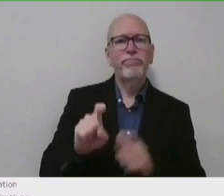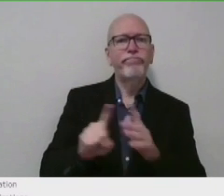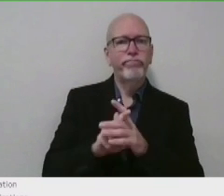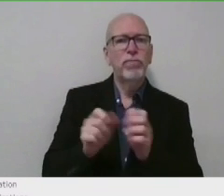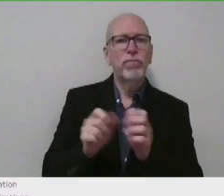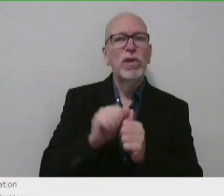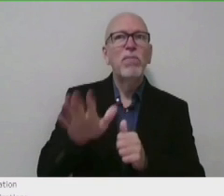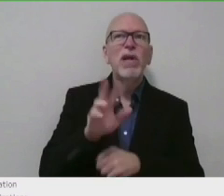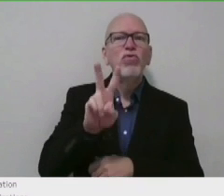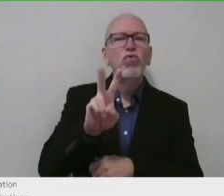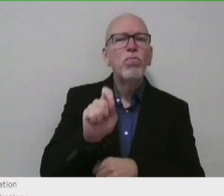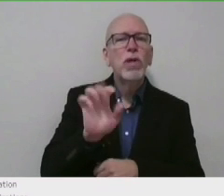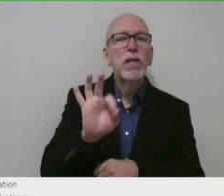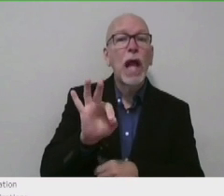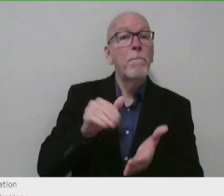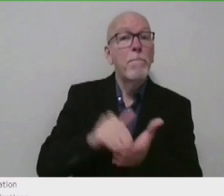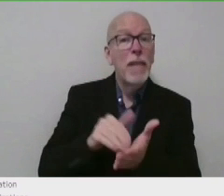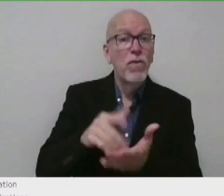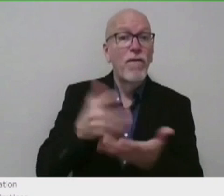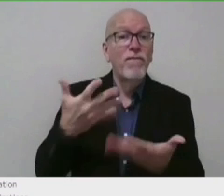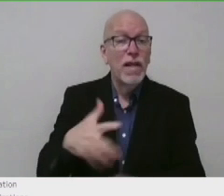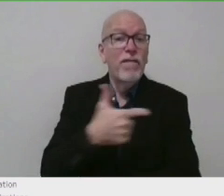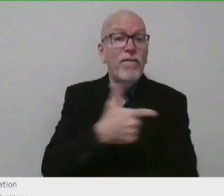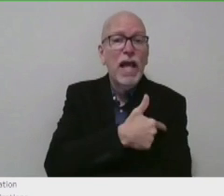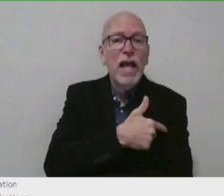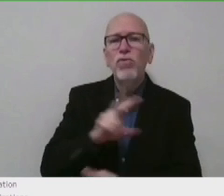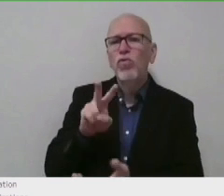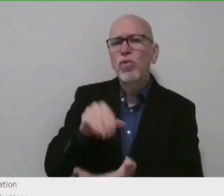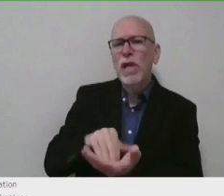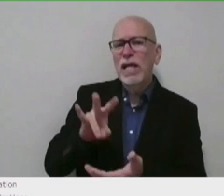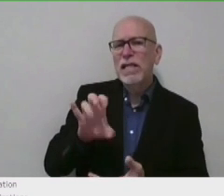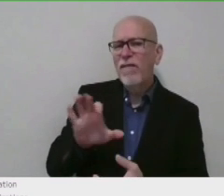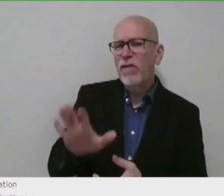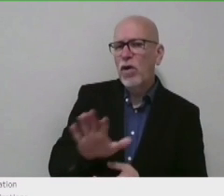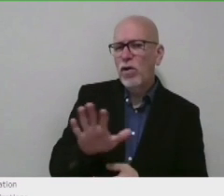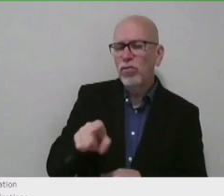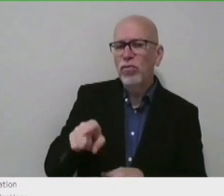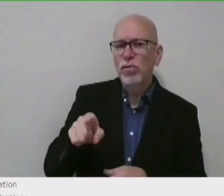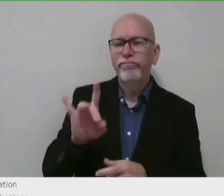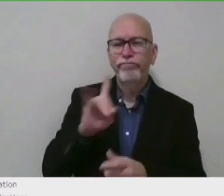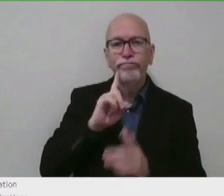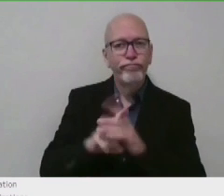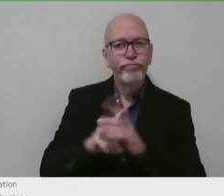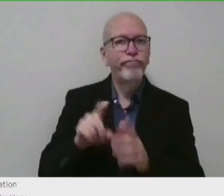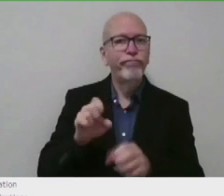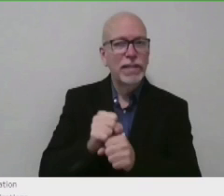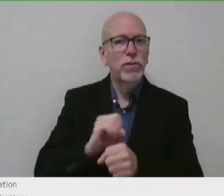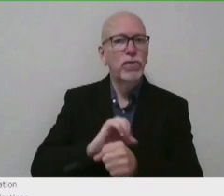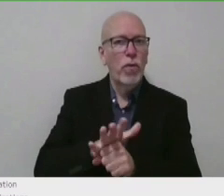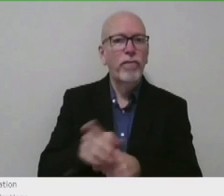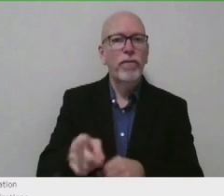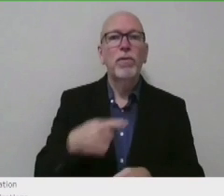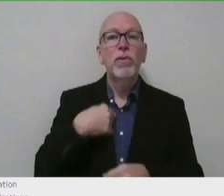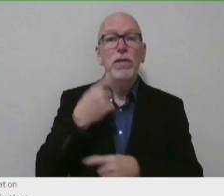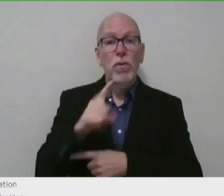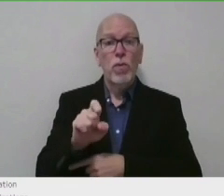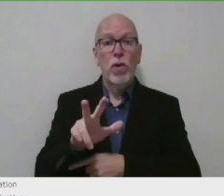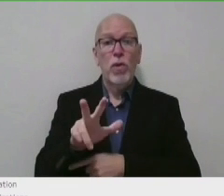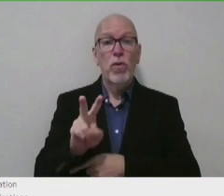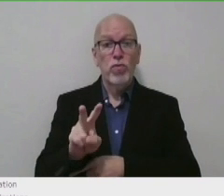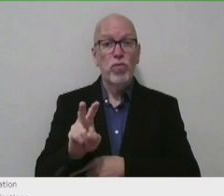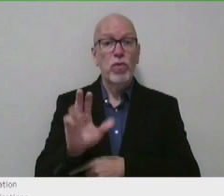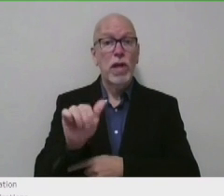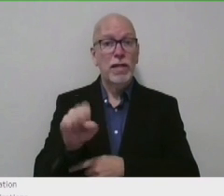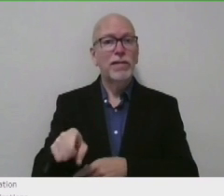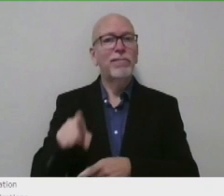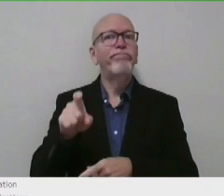.9 million fully vaccinated Hoosiers. In that same population, we have seen 132 breakthrough cases that required